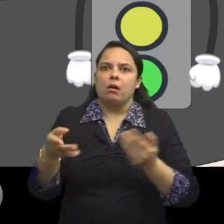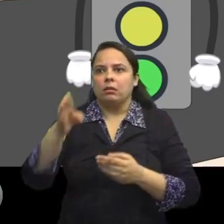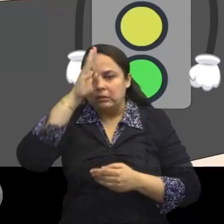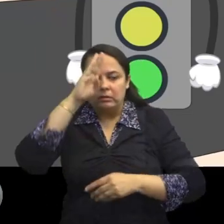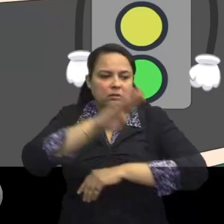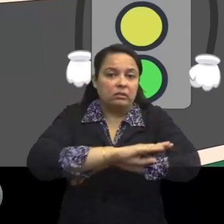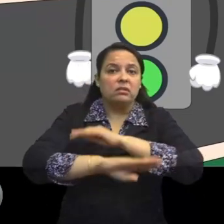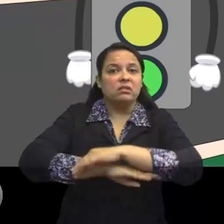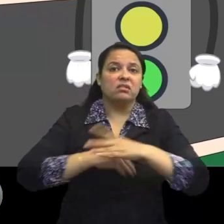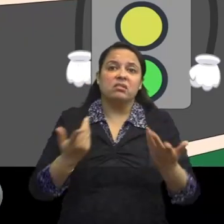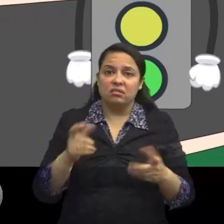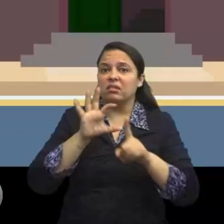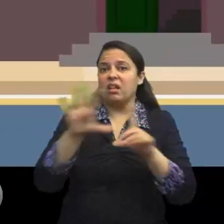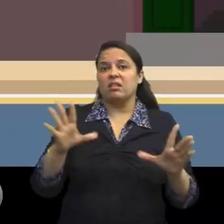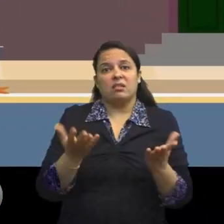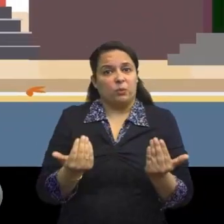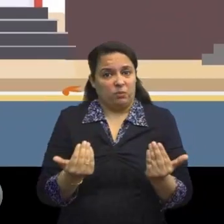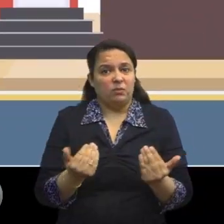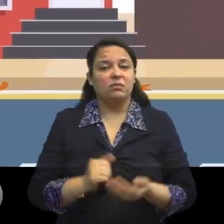you can be seriously injured.